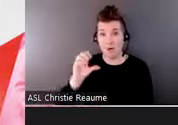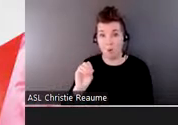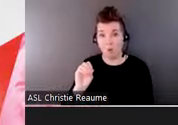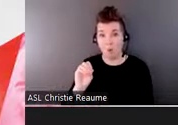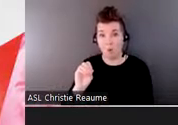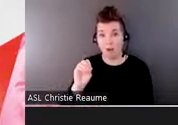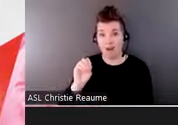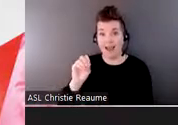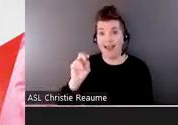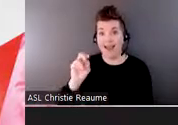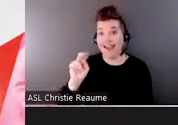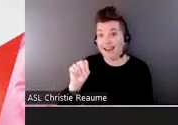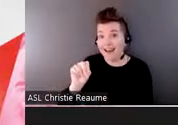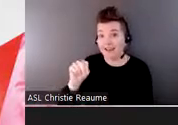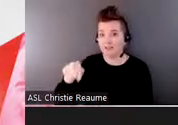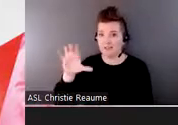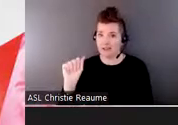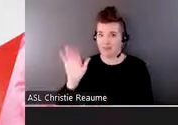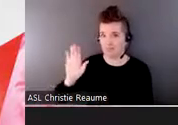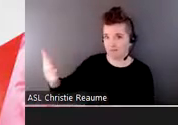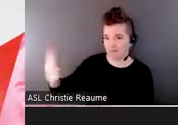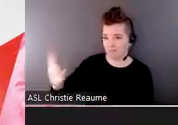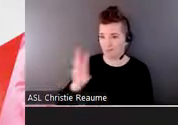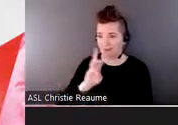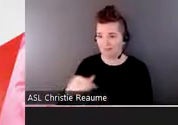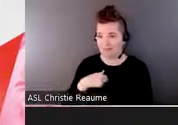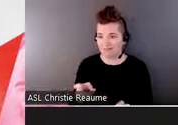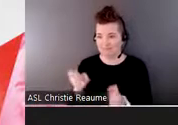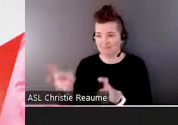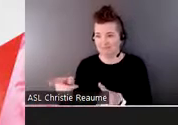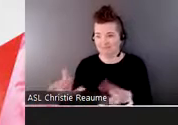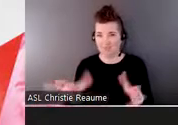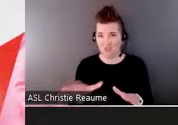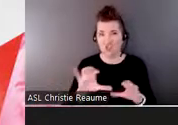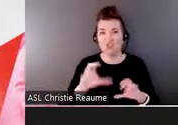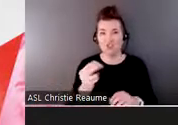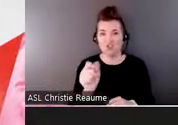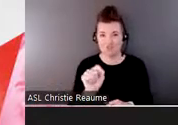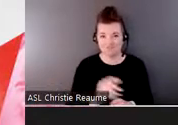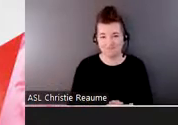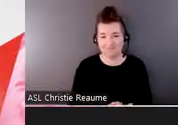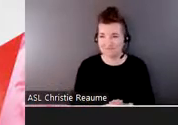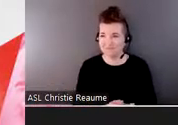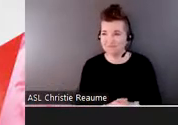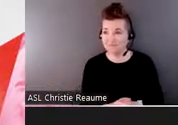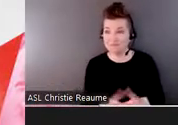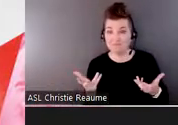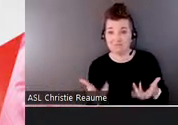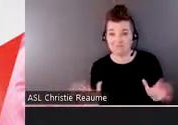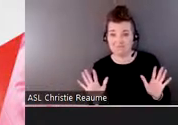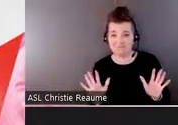EAPON.ca and I'm going put both in the chat box. I believe that's it for now.